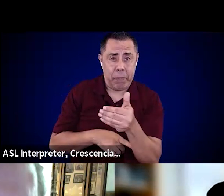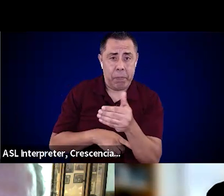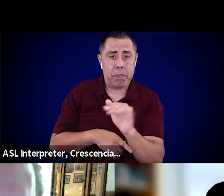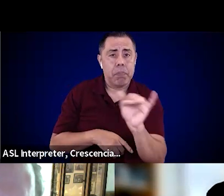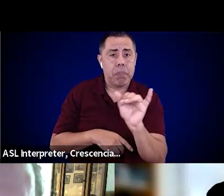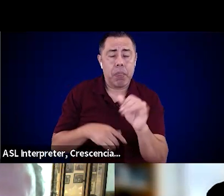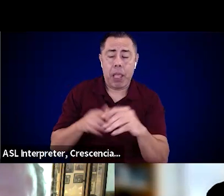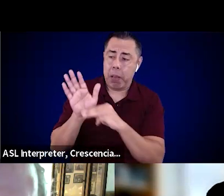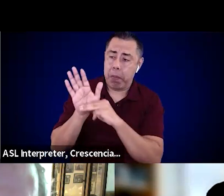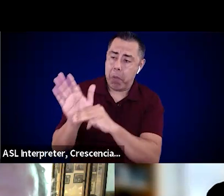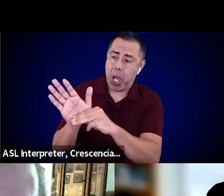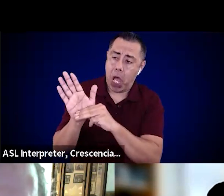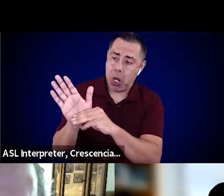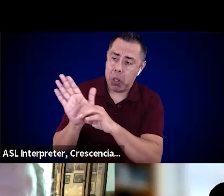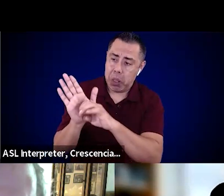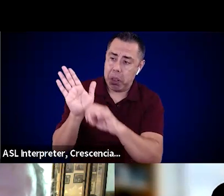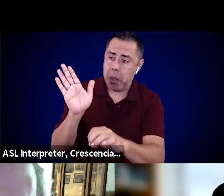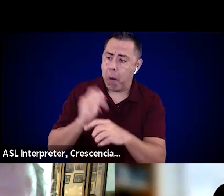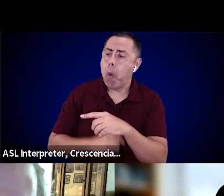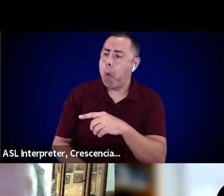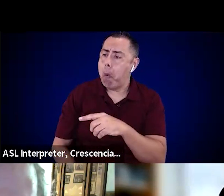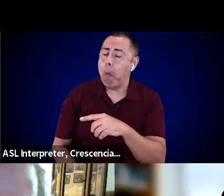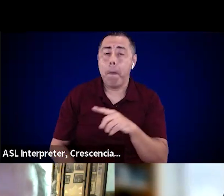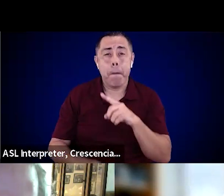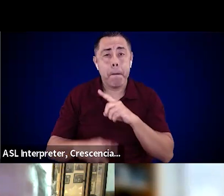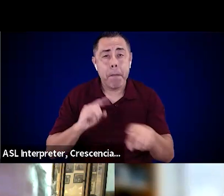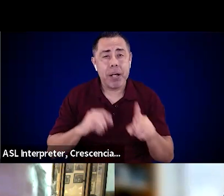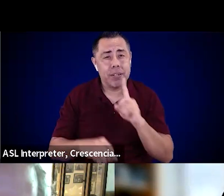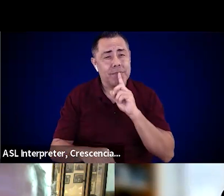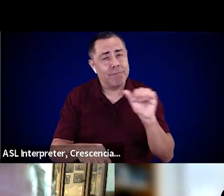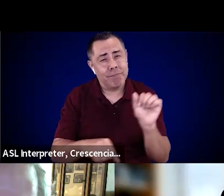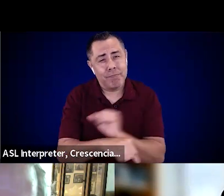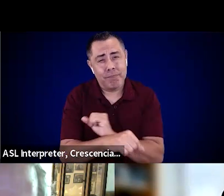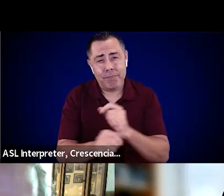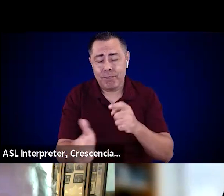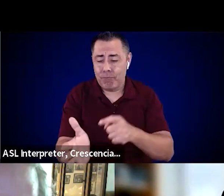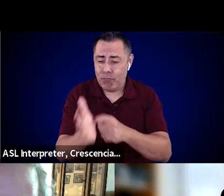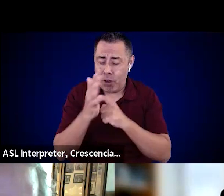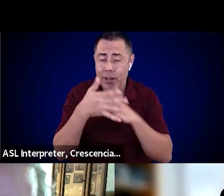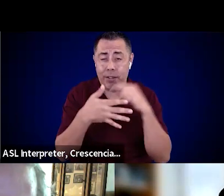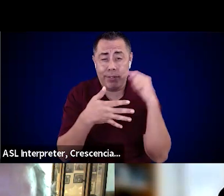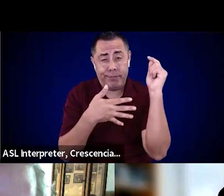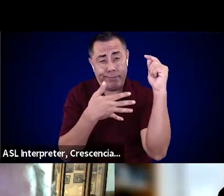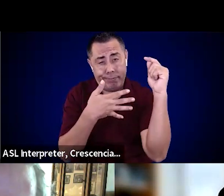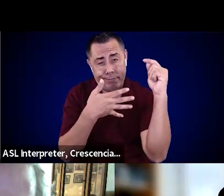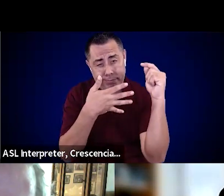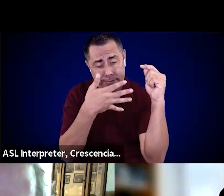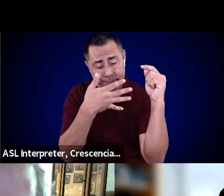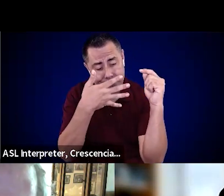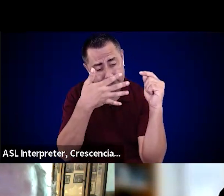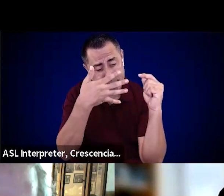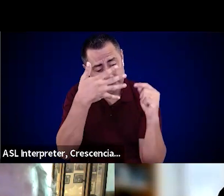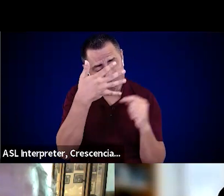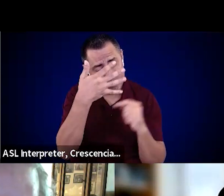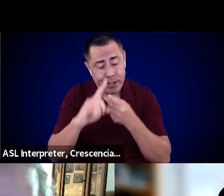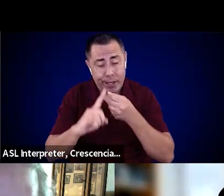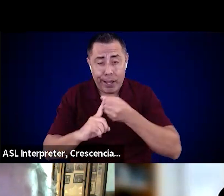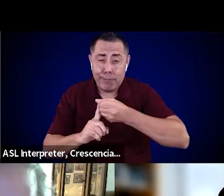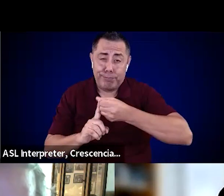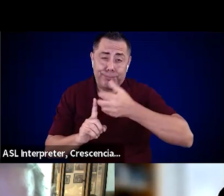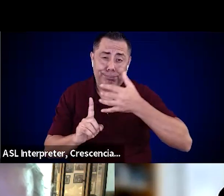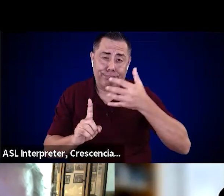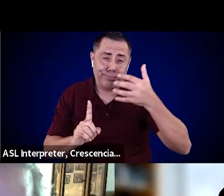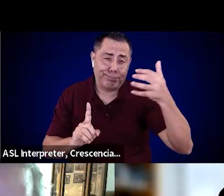to have a high level of detail in terms of, you know, where you're going to have what